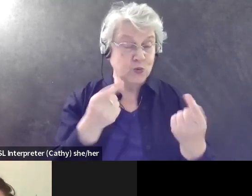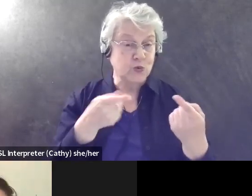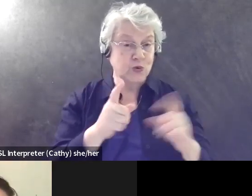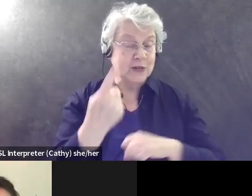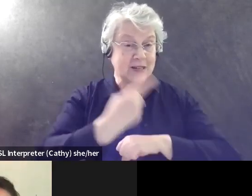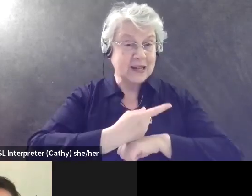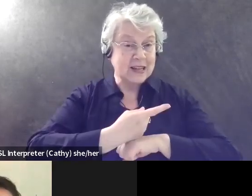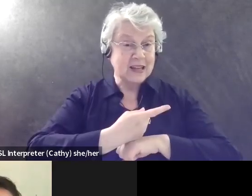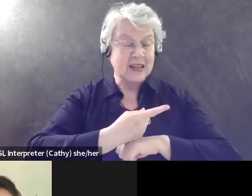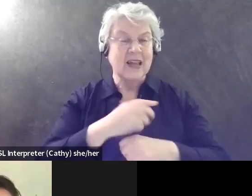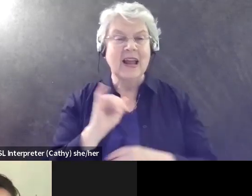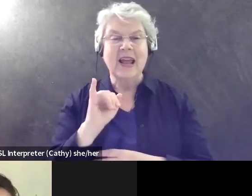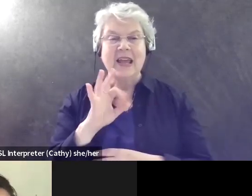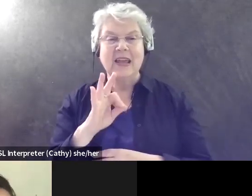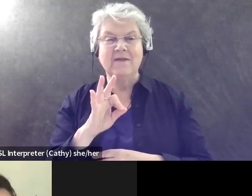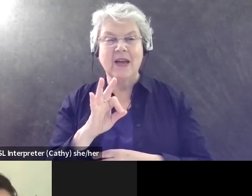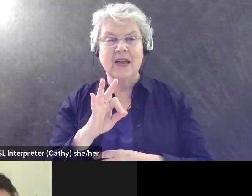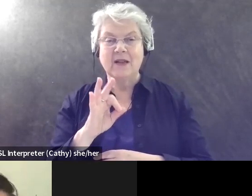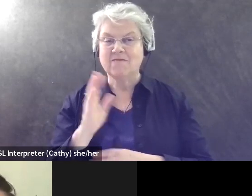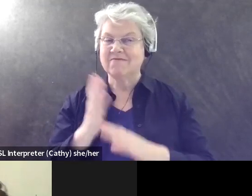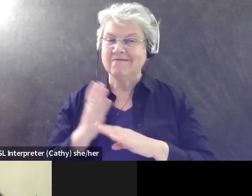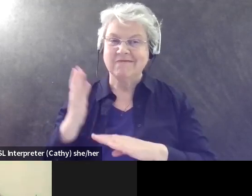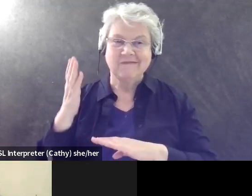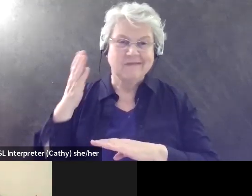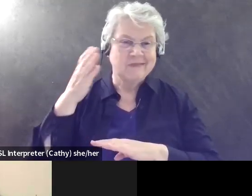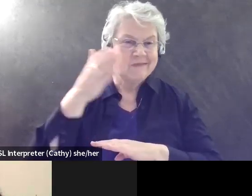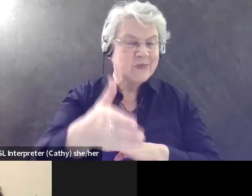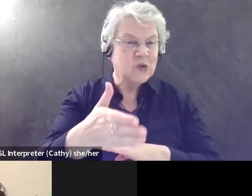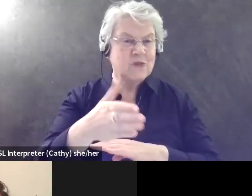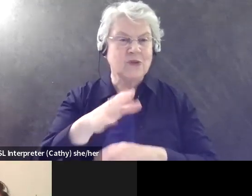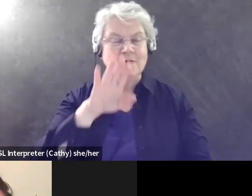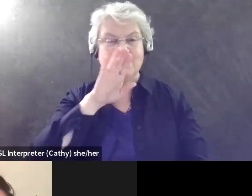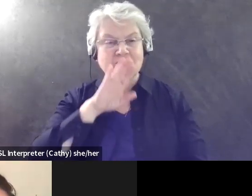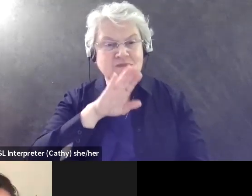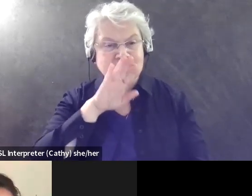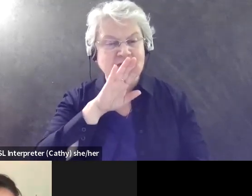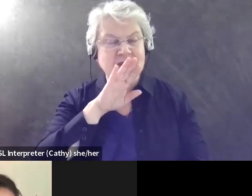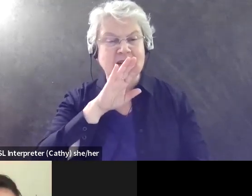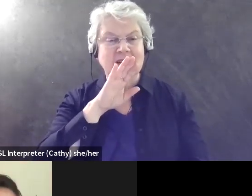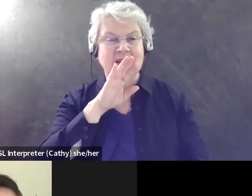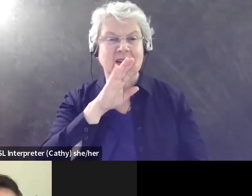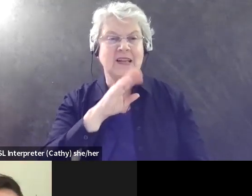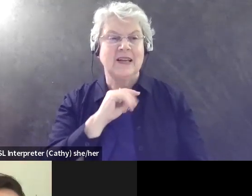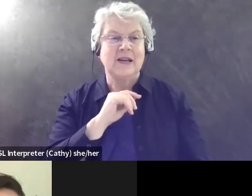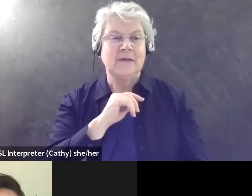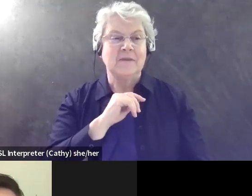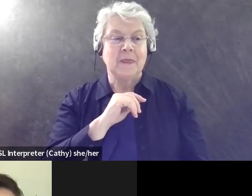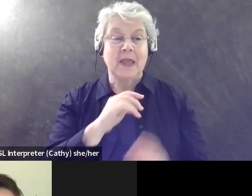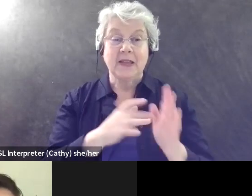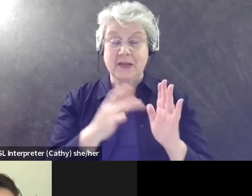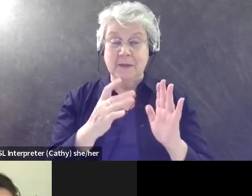and if I overdo, there is a lot of frustration, uh, behind it. And sometimes,